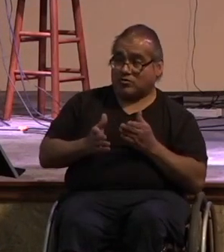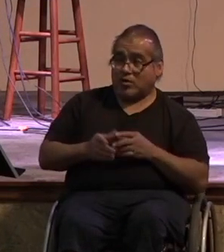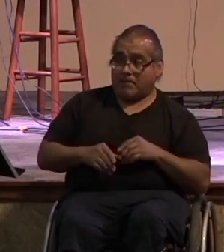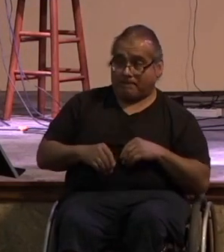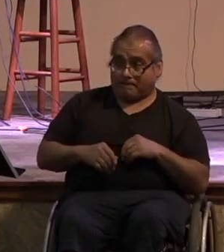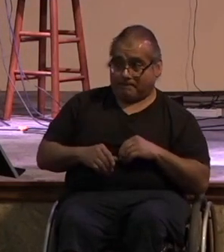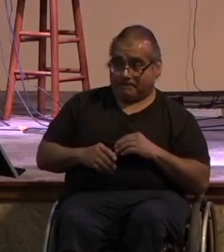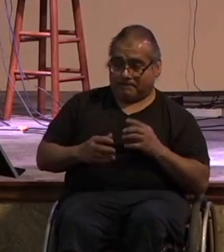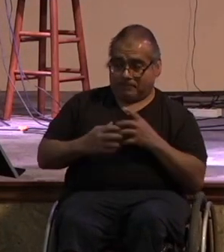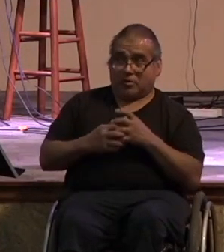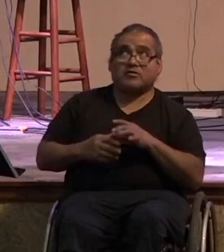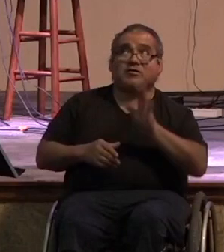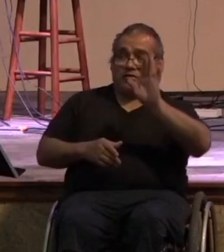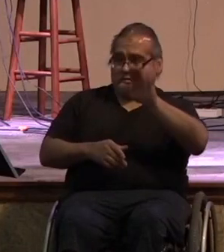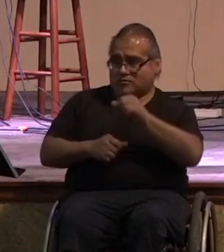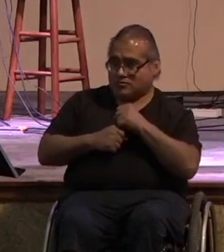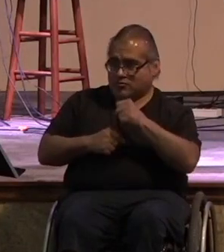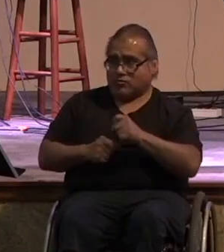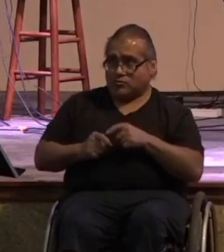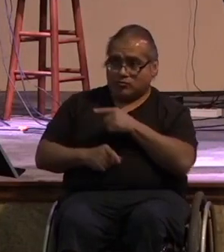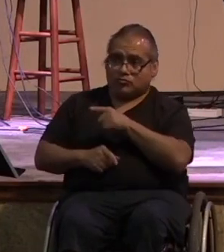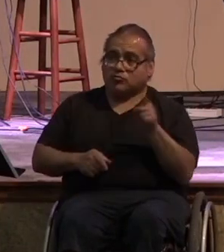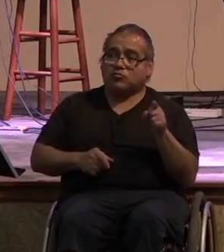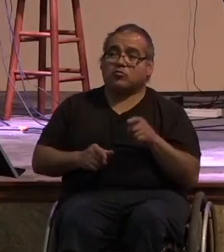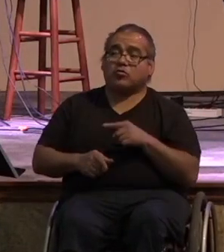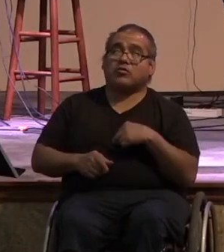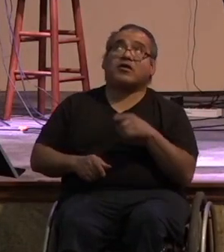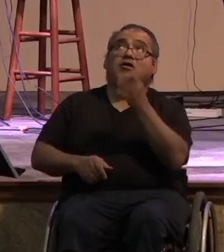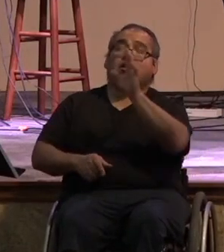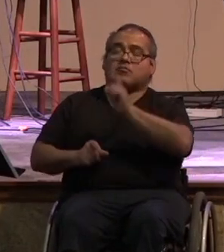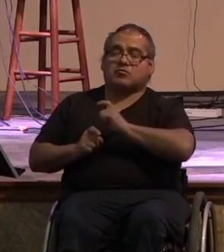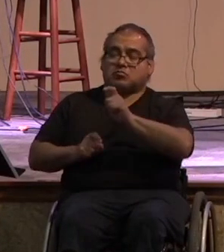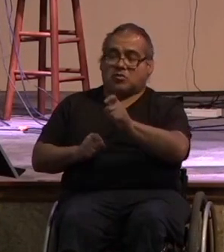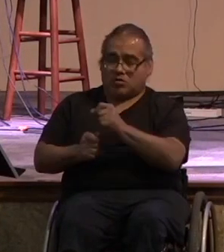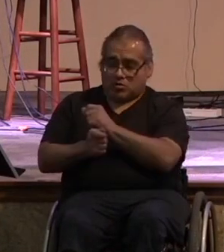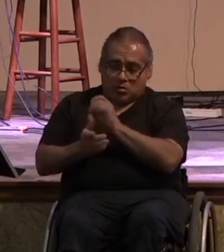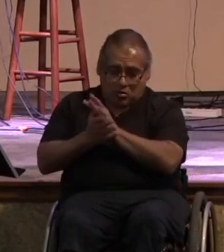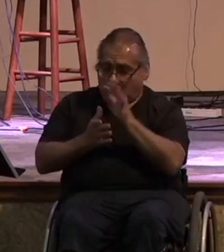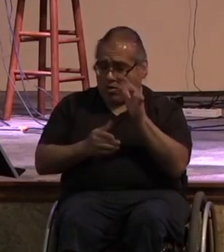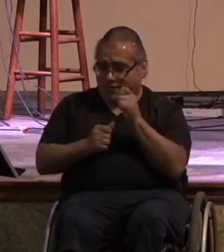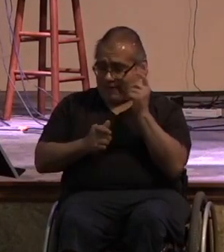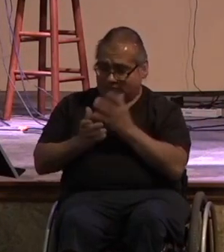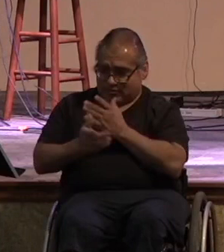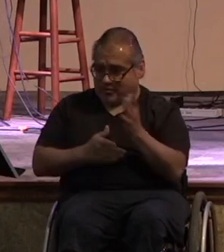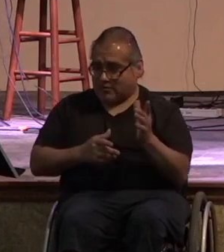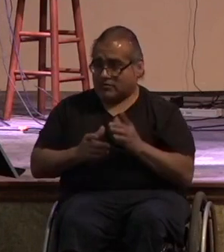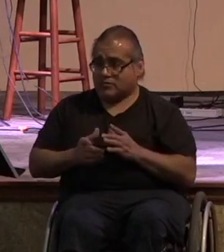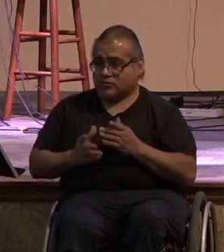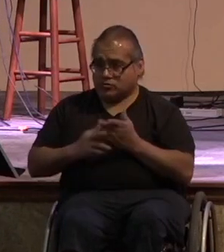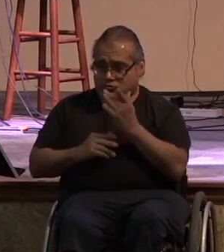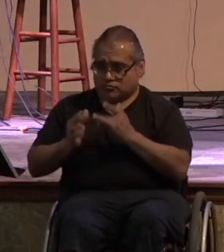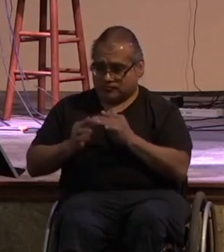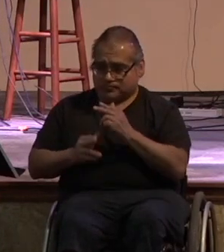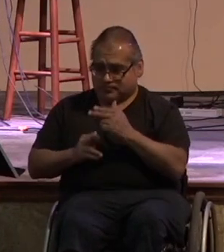in order that in everything god may be glorified through jesus christ to him belong glory and dominion forever and ever amen